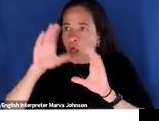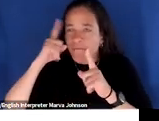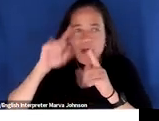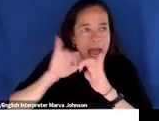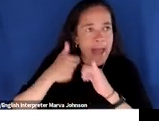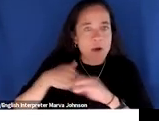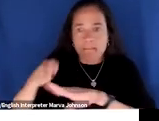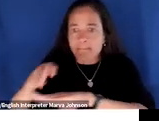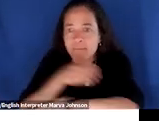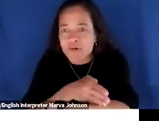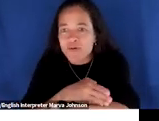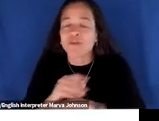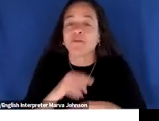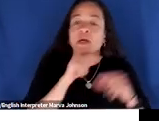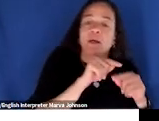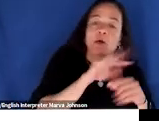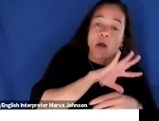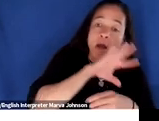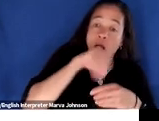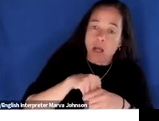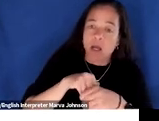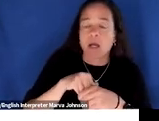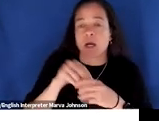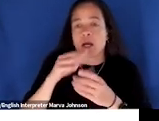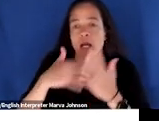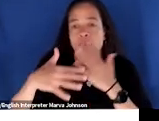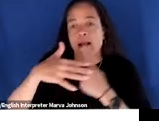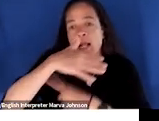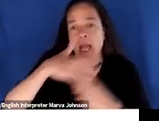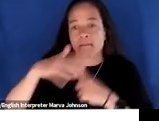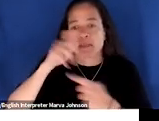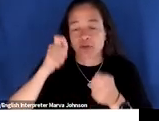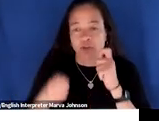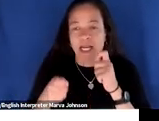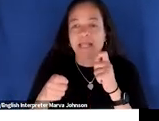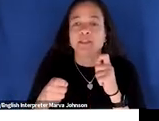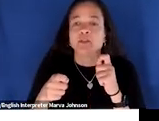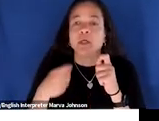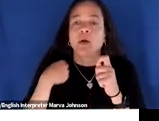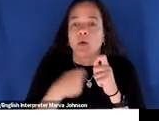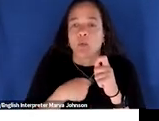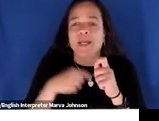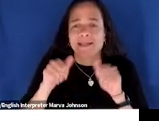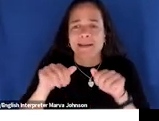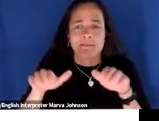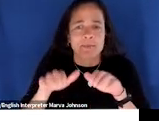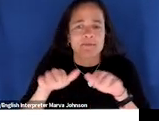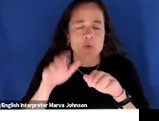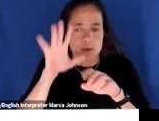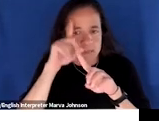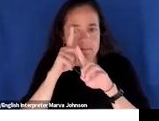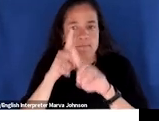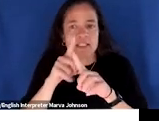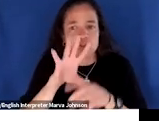incorporated into our mission i think we can then perform that mission of looking for solutions in a climate